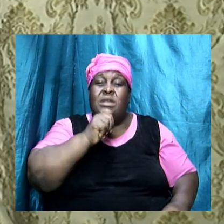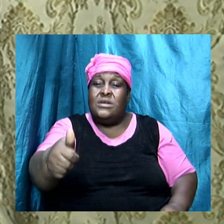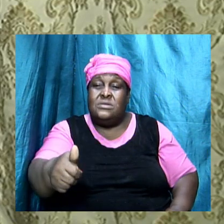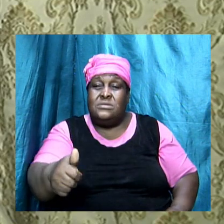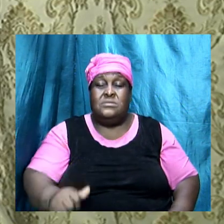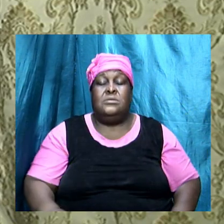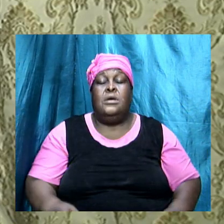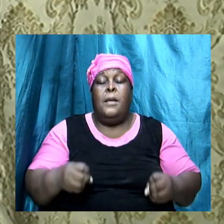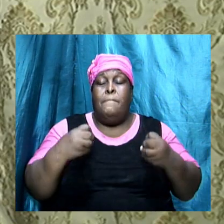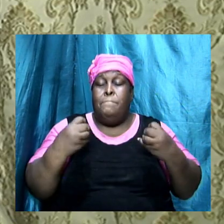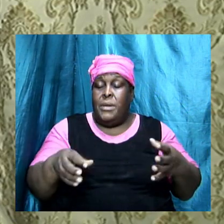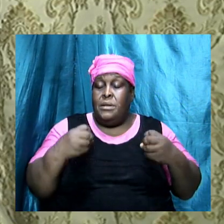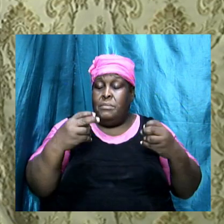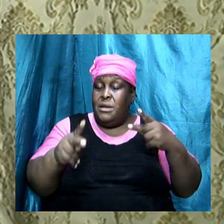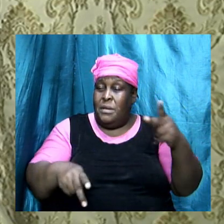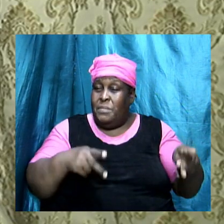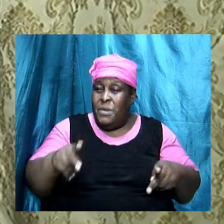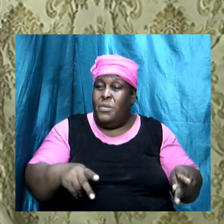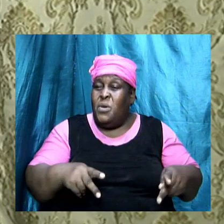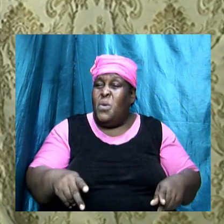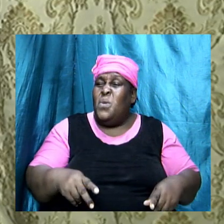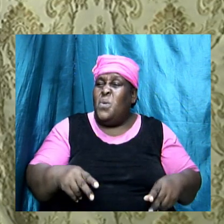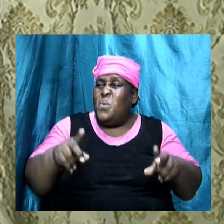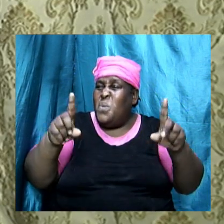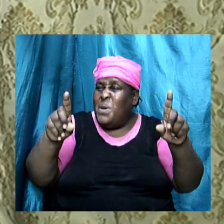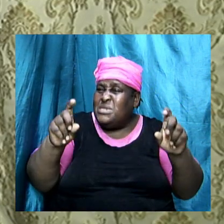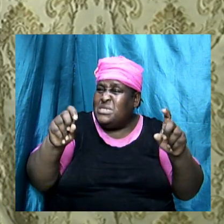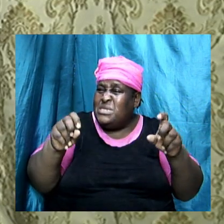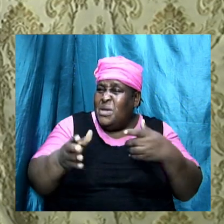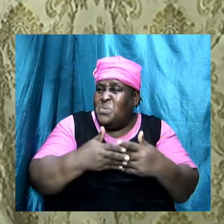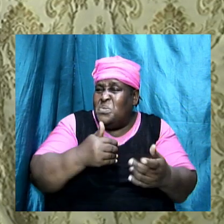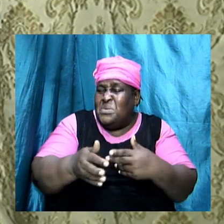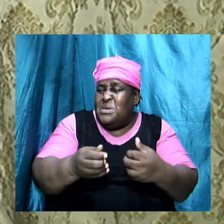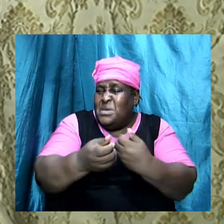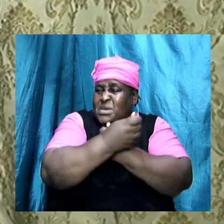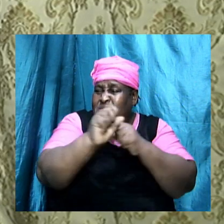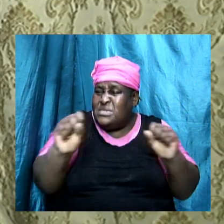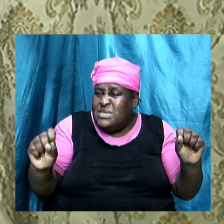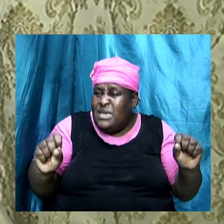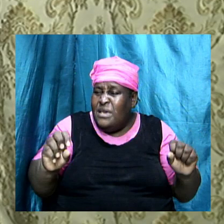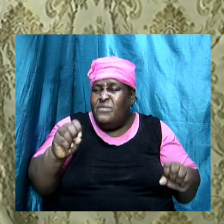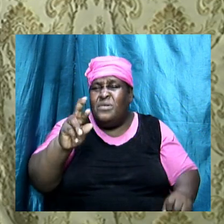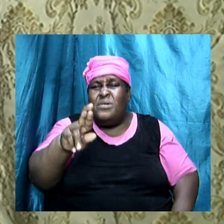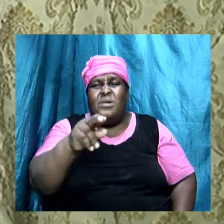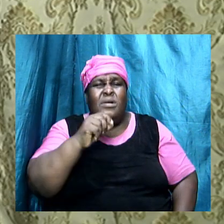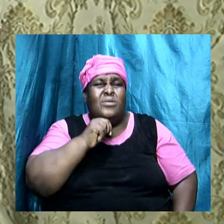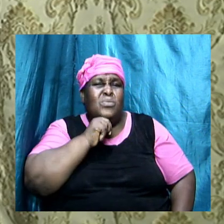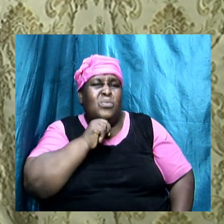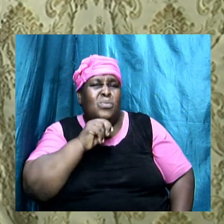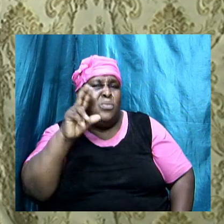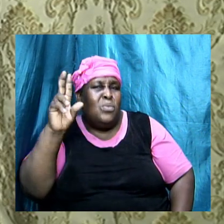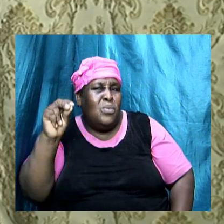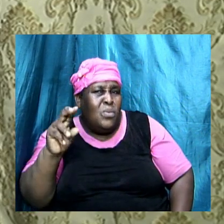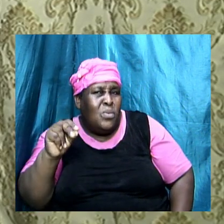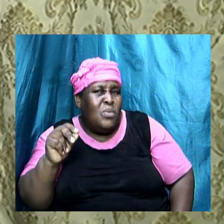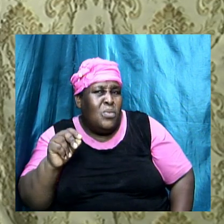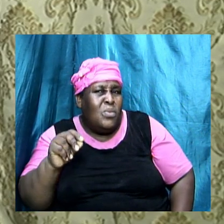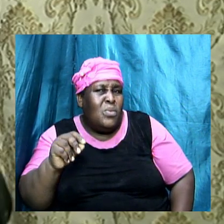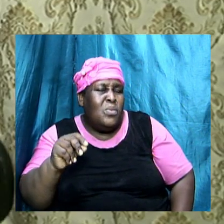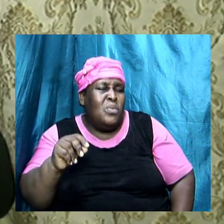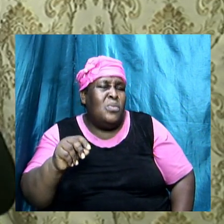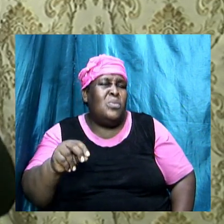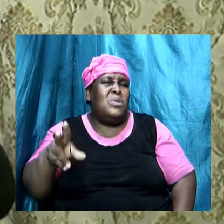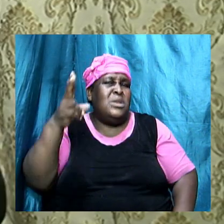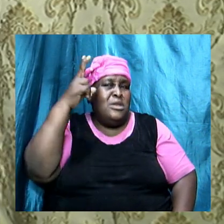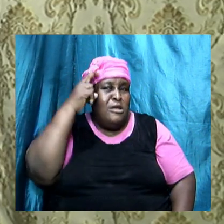question whether they are saved, yes or no. And the adversary, I'm saying that the adversary, a thing about the doctrine of demon